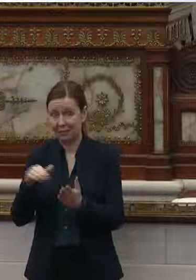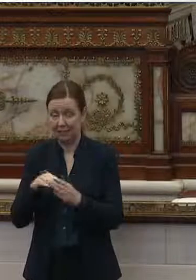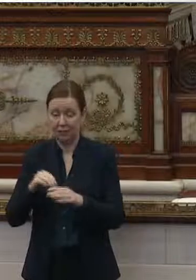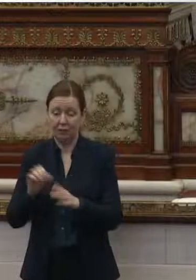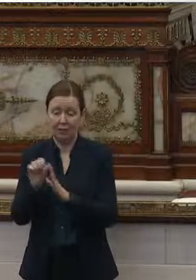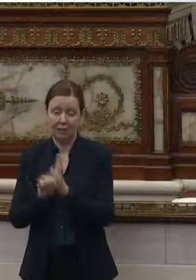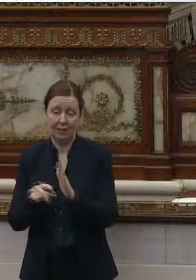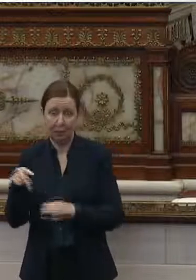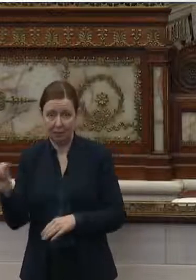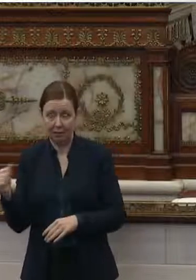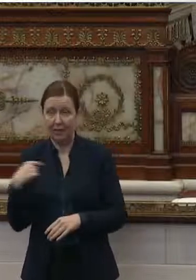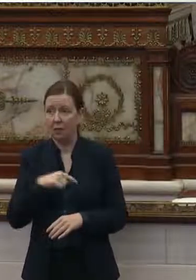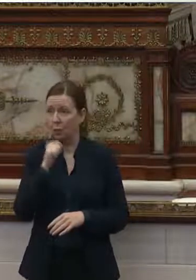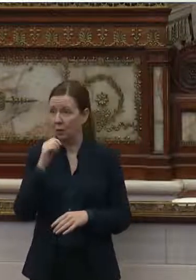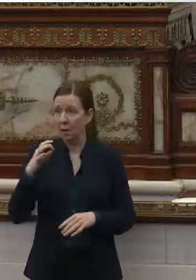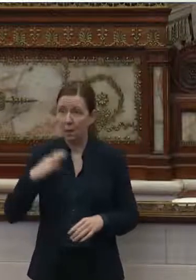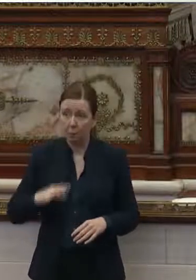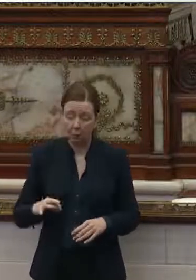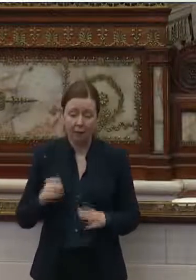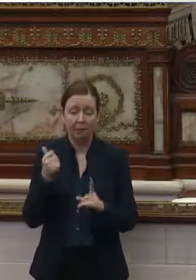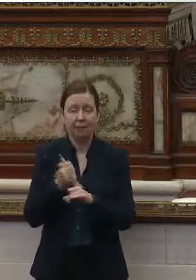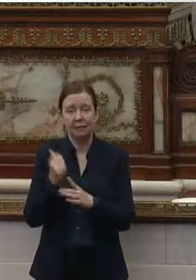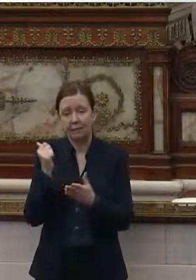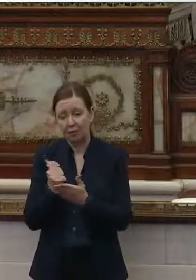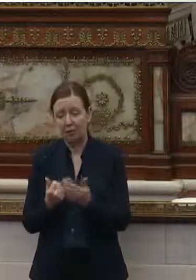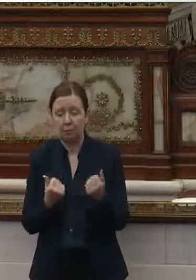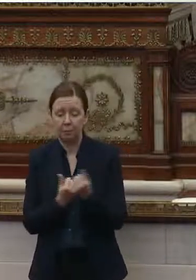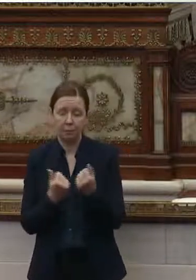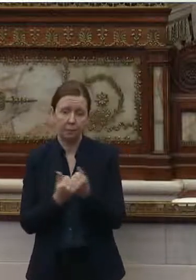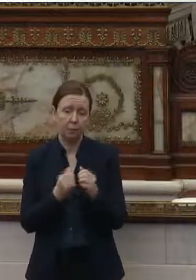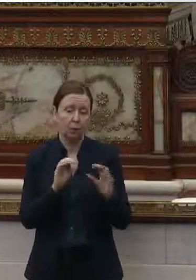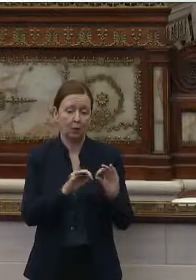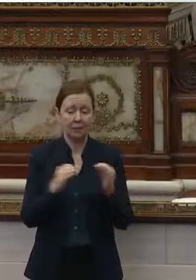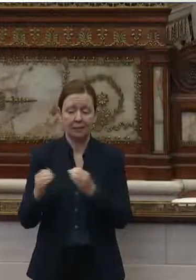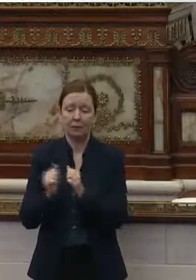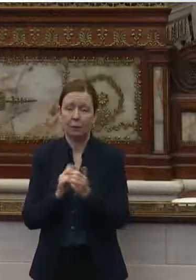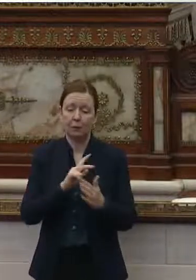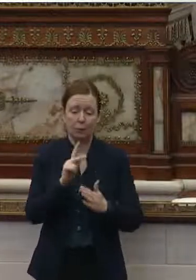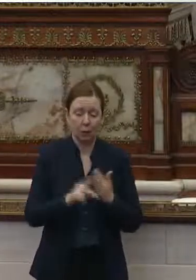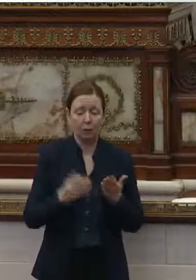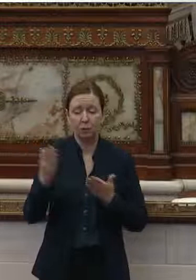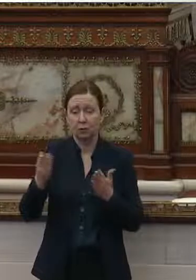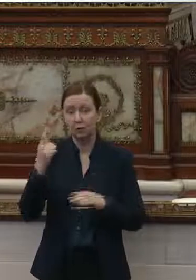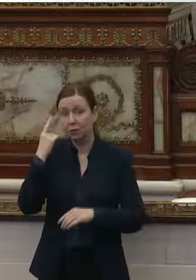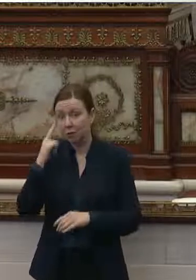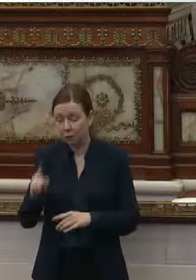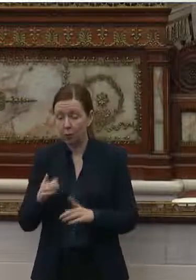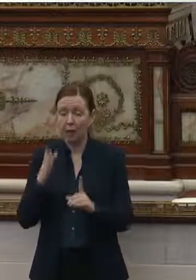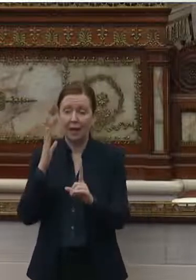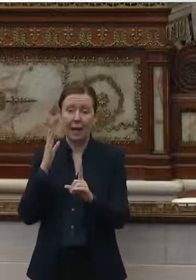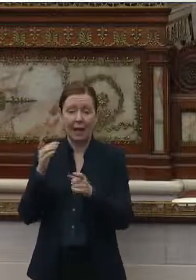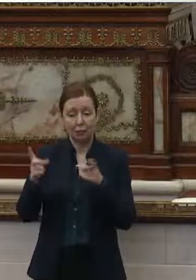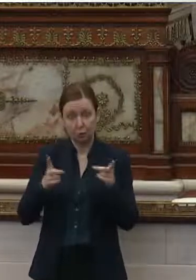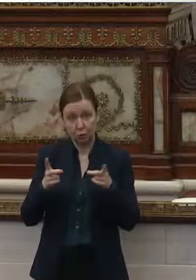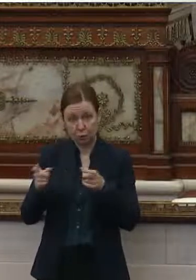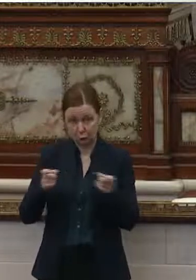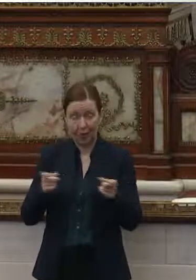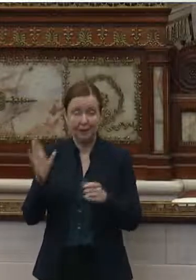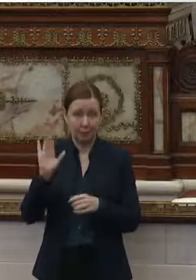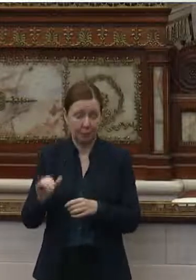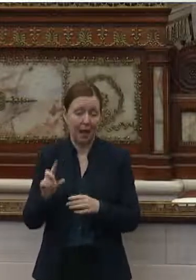Pennsylvania. We're nonprofit self-help advocacy organizations with programs and services for and directed by disabled people.